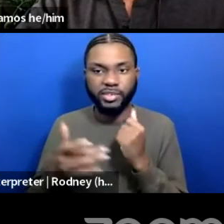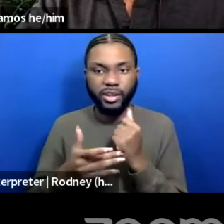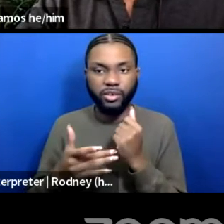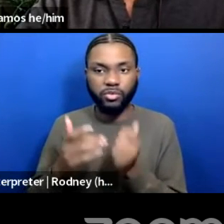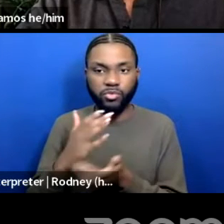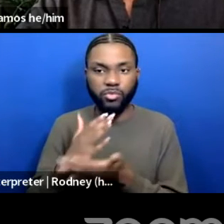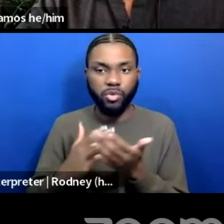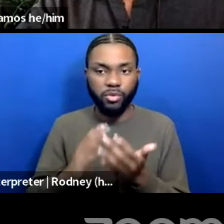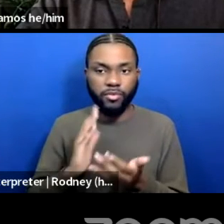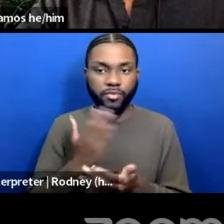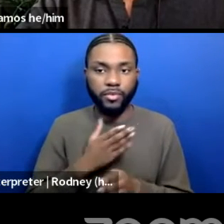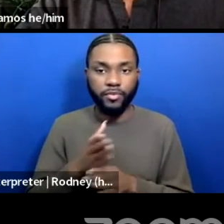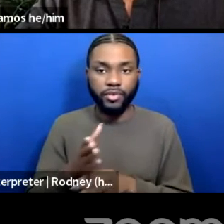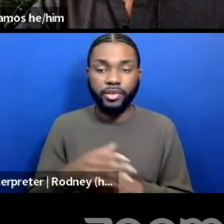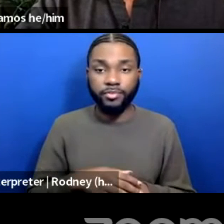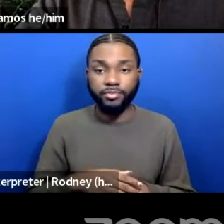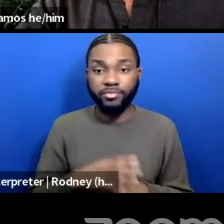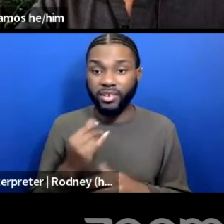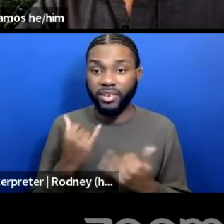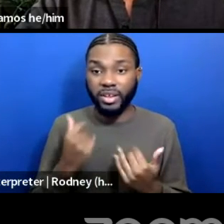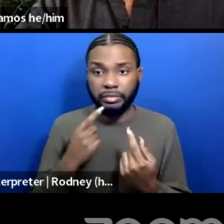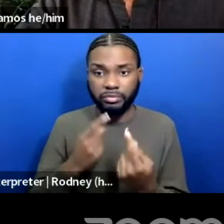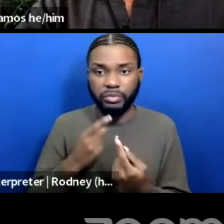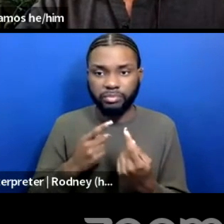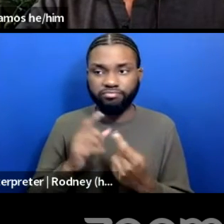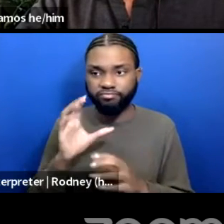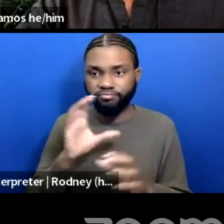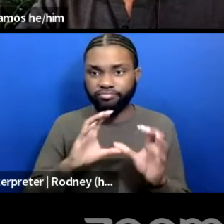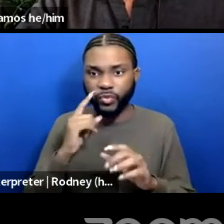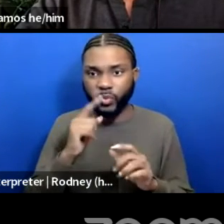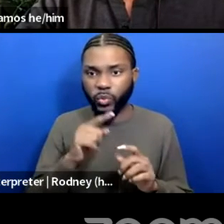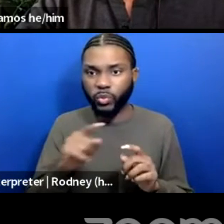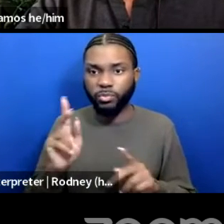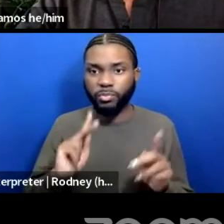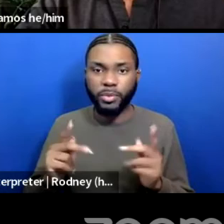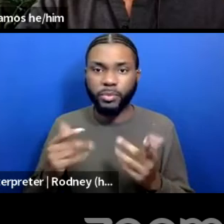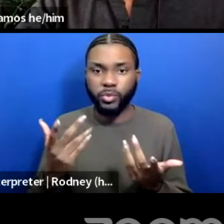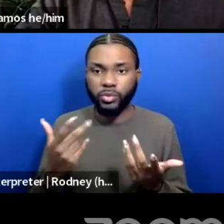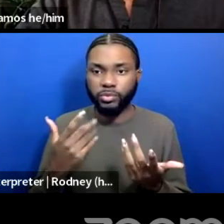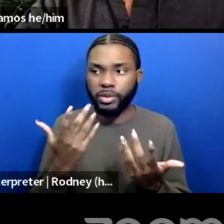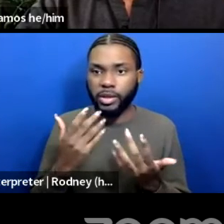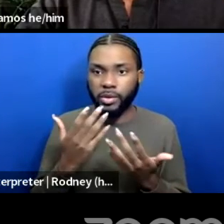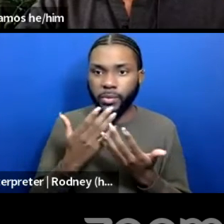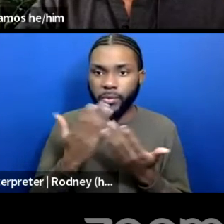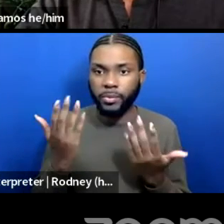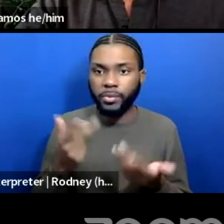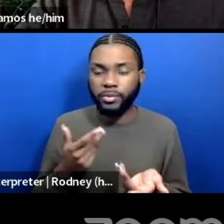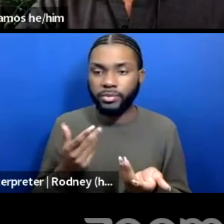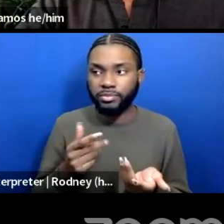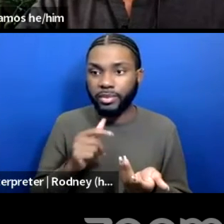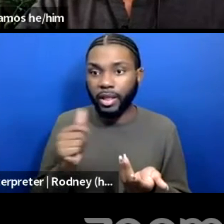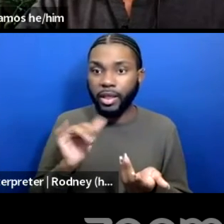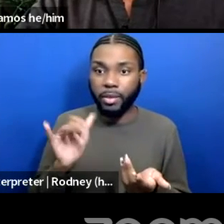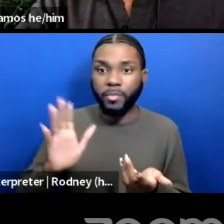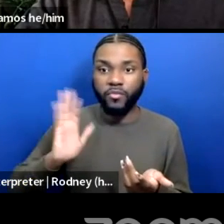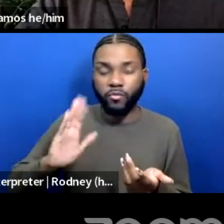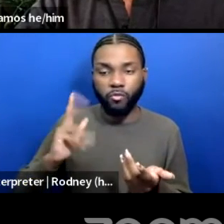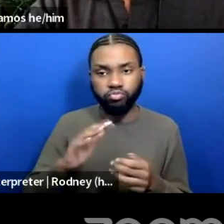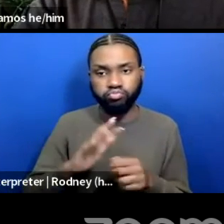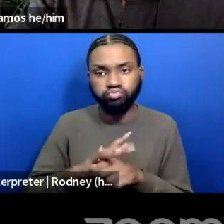it's a real struggle to find those people. They're just not, they're not there as much as they used to be. And we,